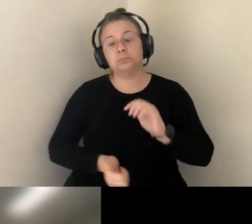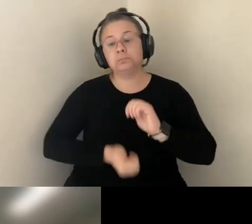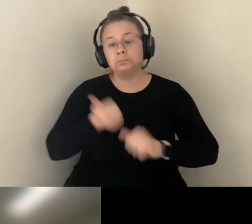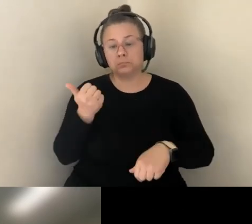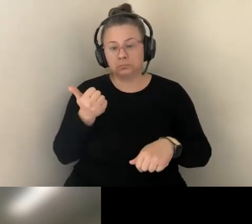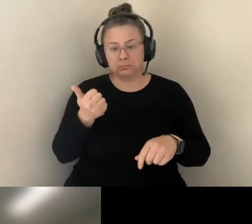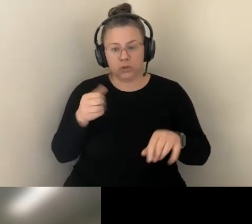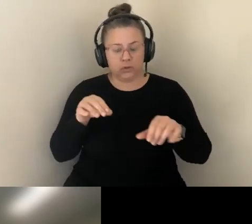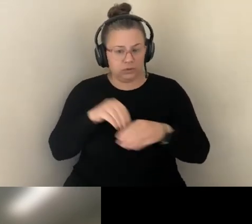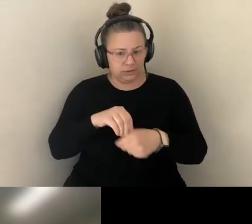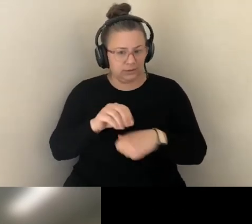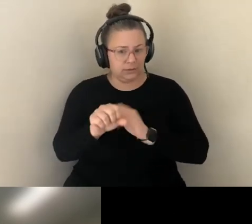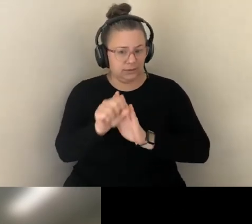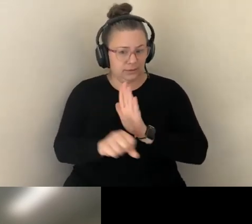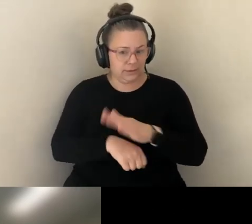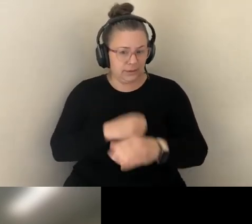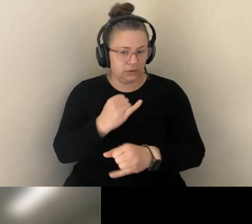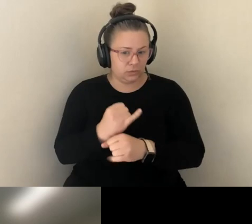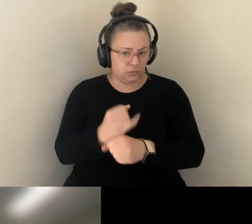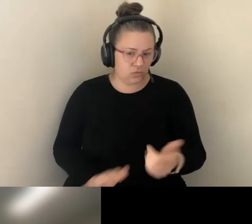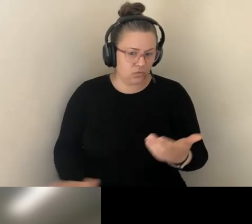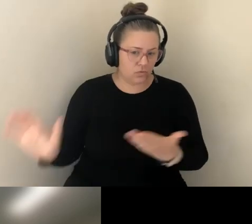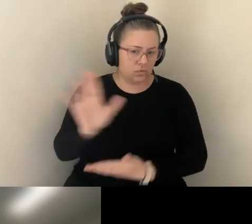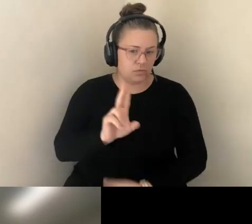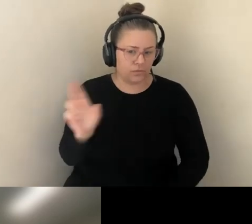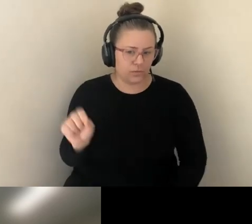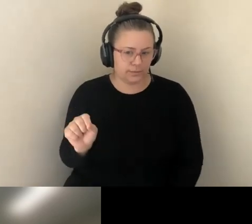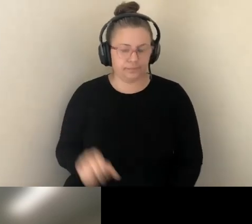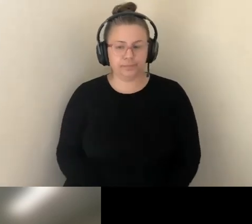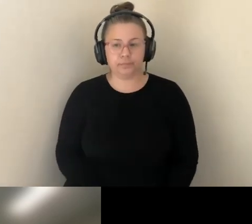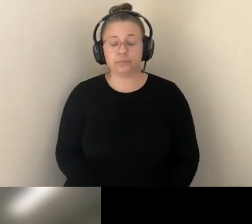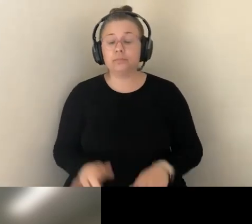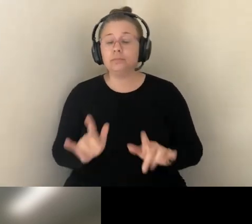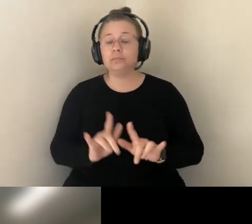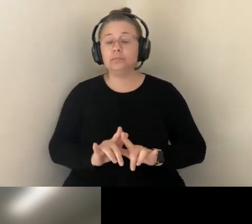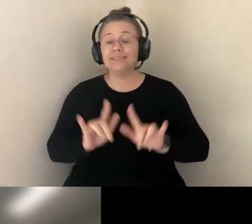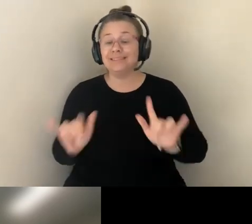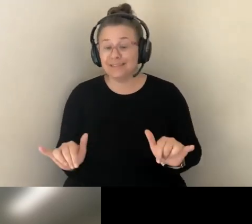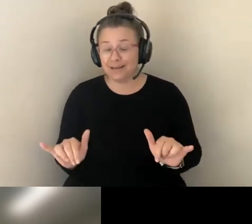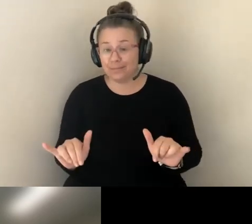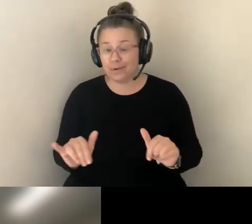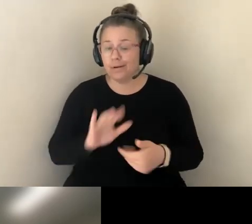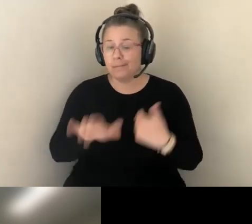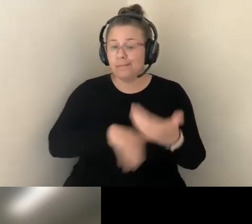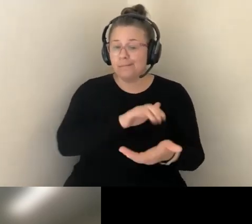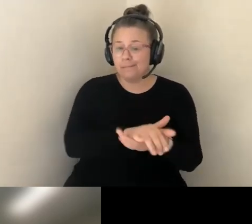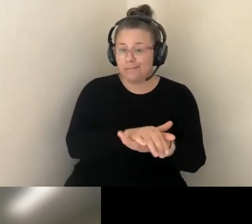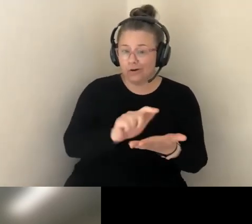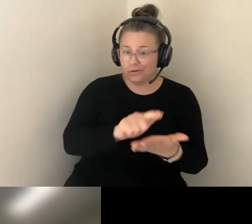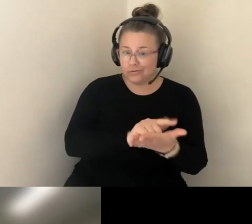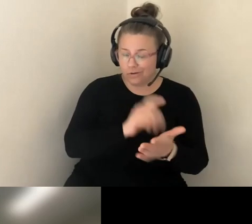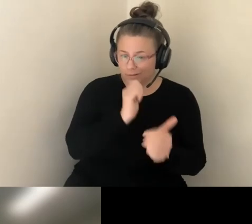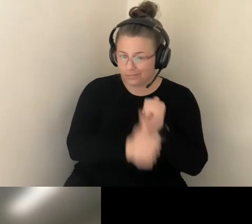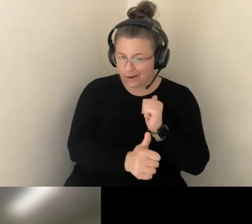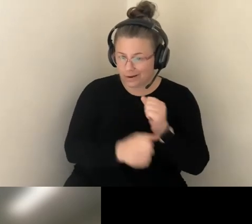AT THE SAME TIME, MARRIAGE LAWS WERE PASSED DURING THESE DECADES, AND THOSE LAWS WERE BOTH ANTI-MISSEGENATION LAWS,